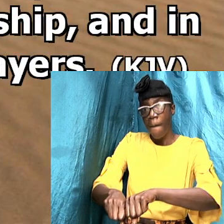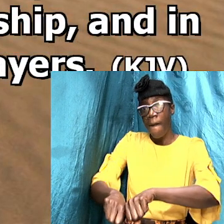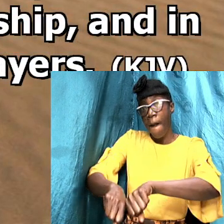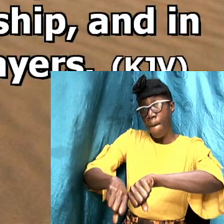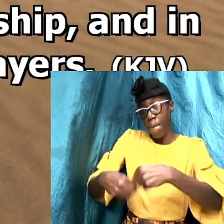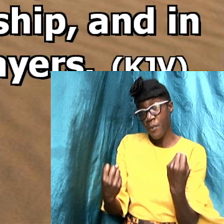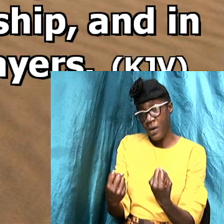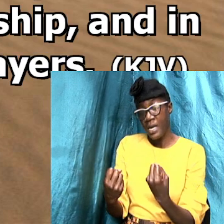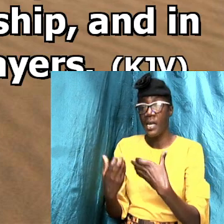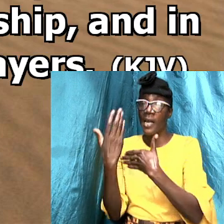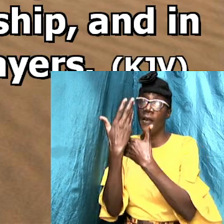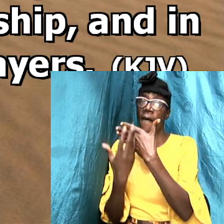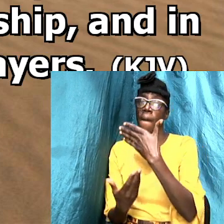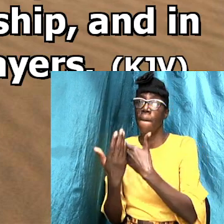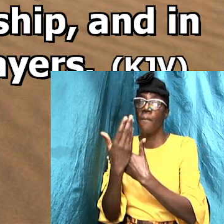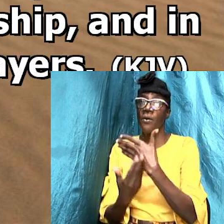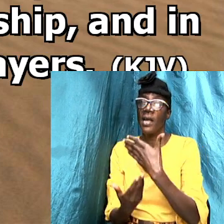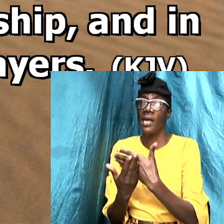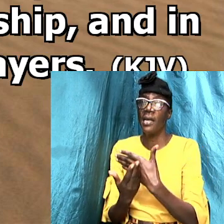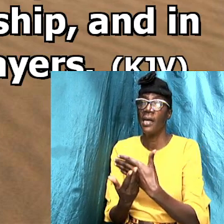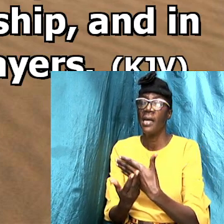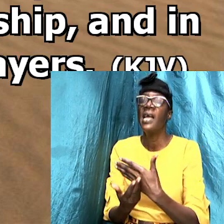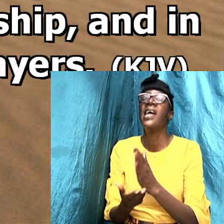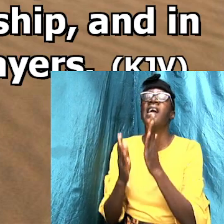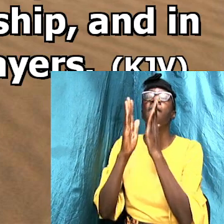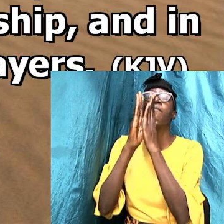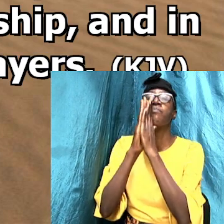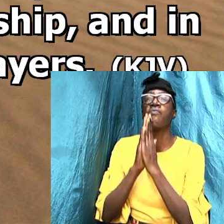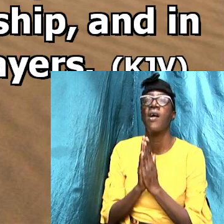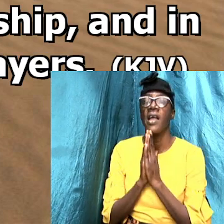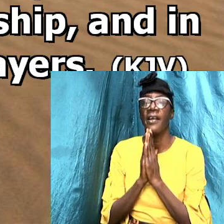breaking of bread, hallelujah, and in prayers.